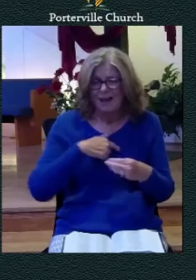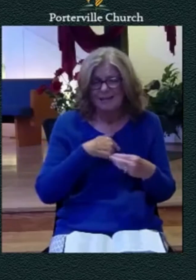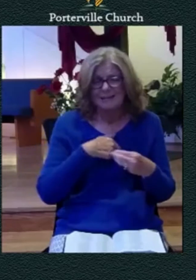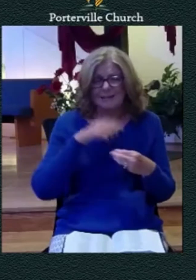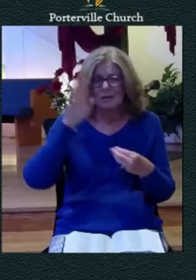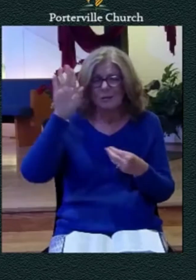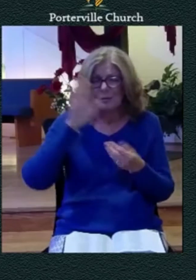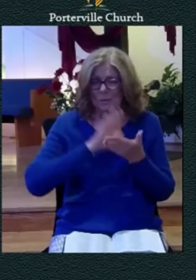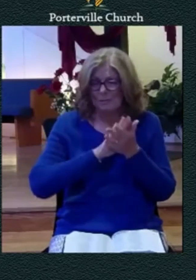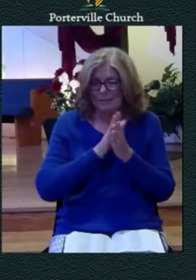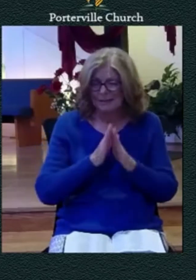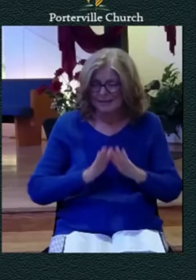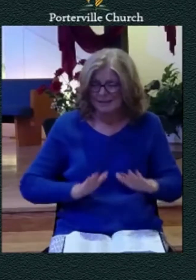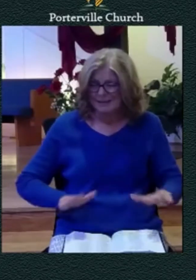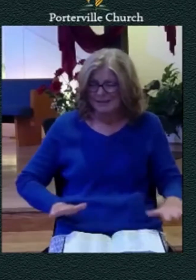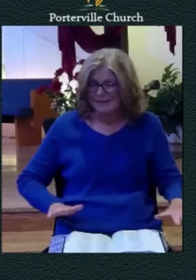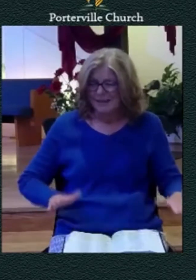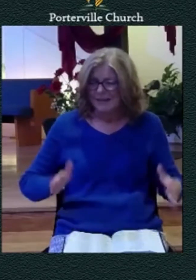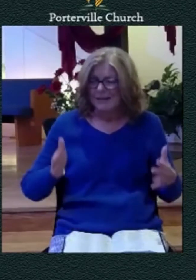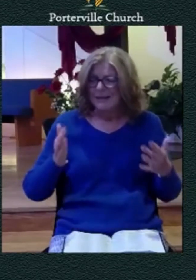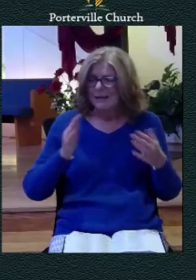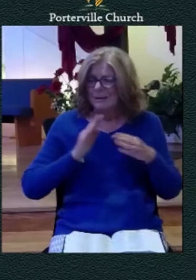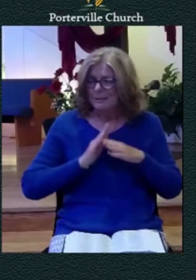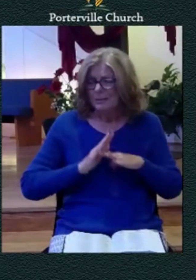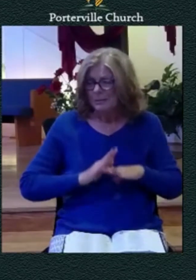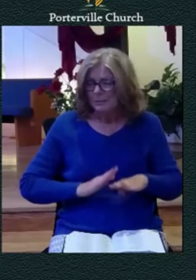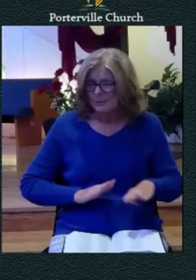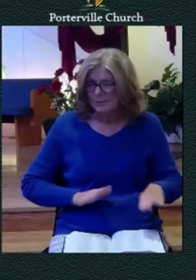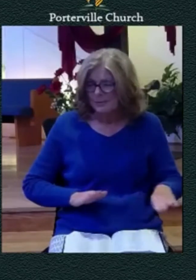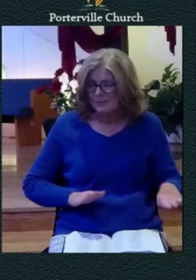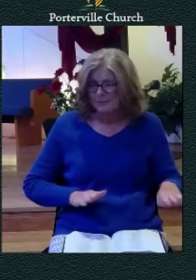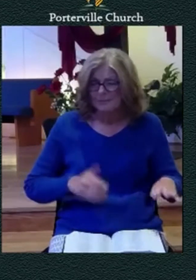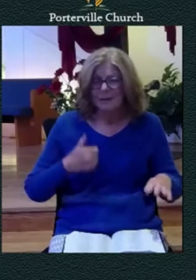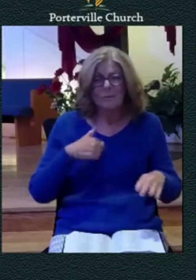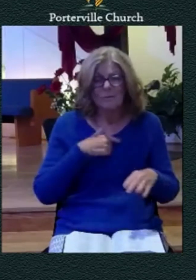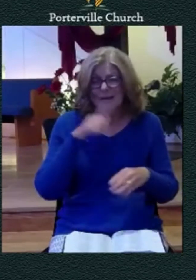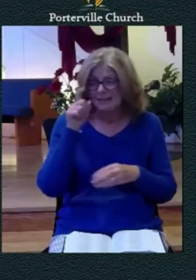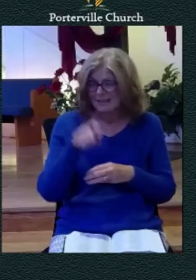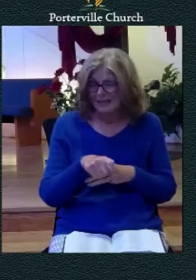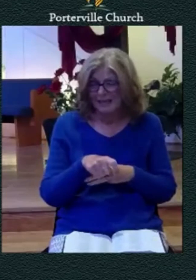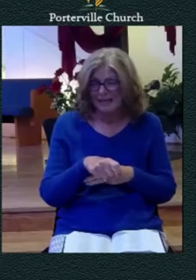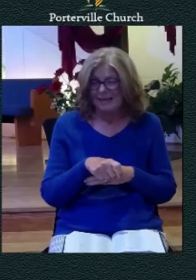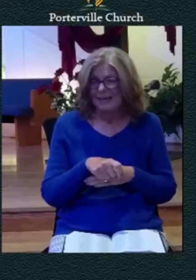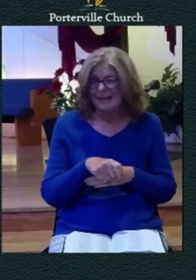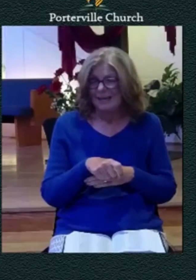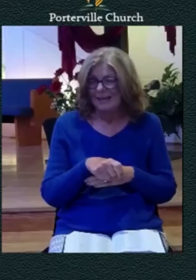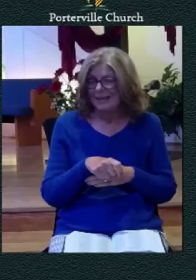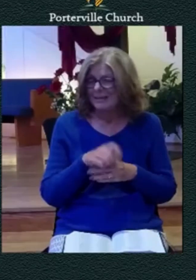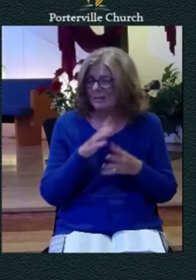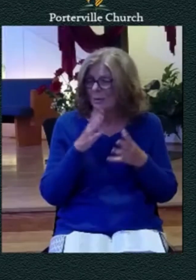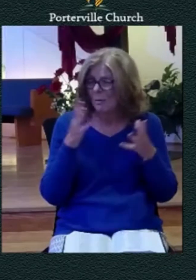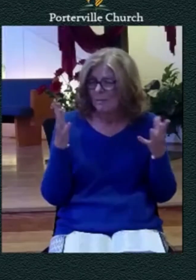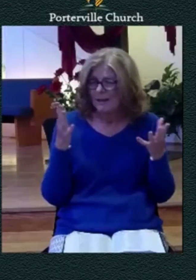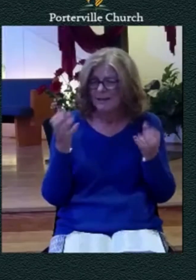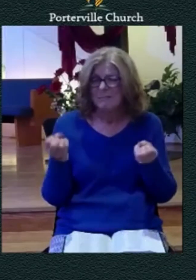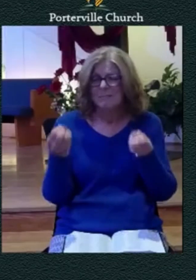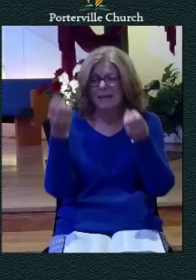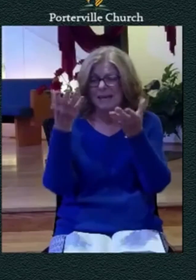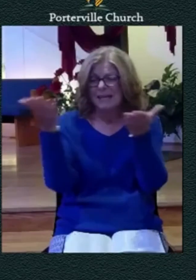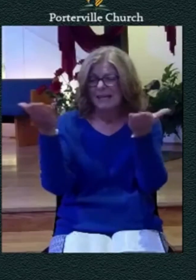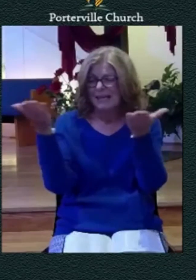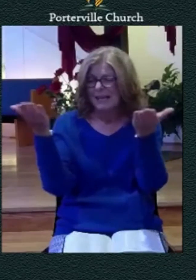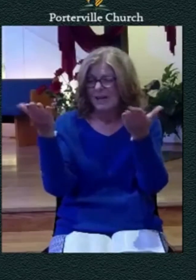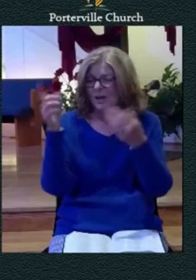bring it to us lord lord we need it there's many here lord who need that experience